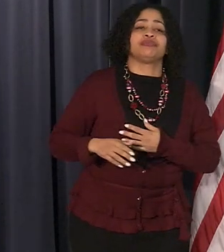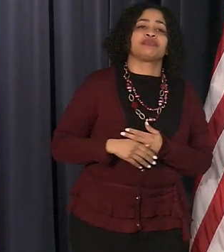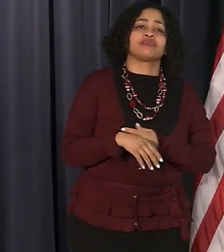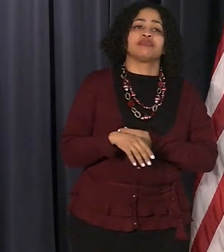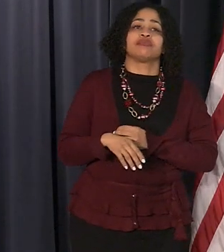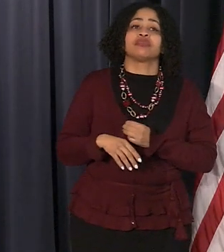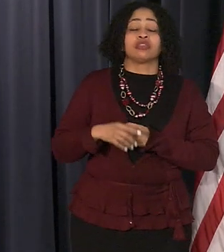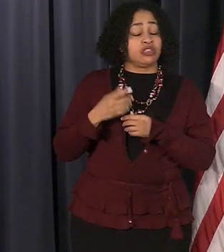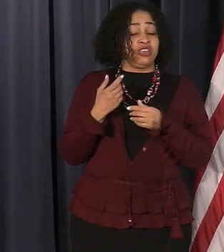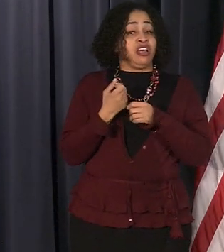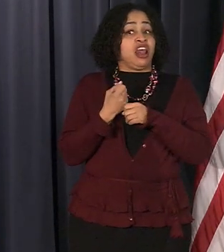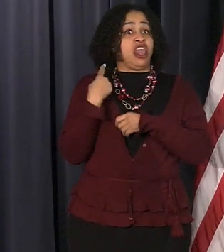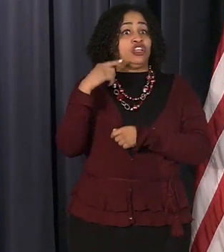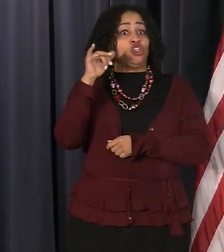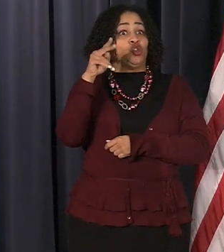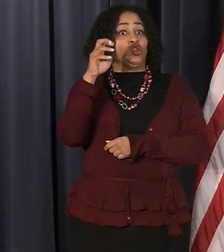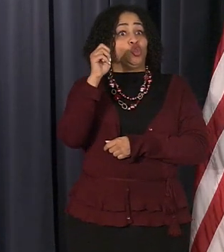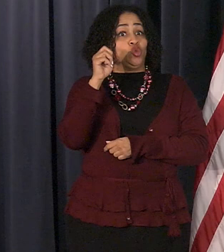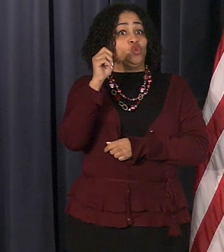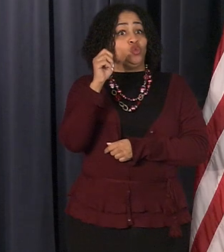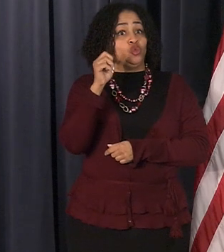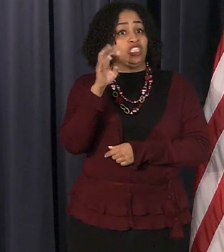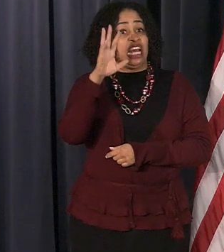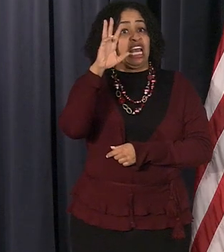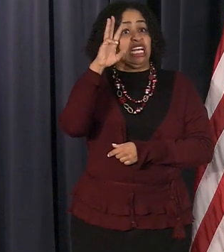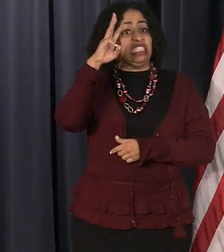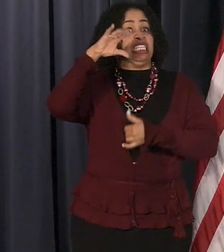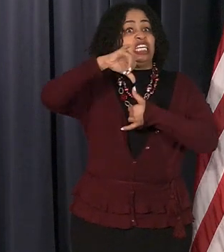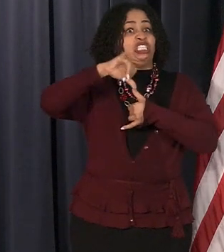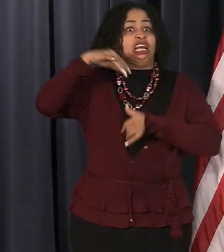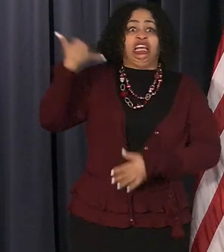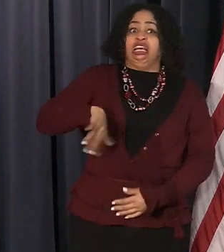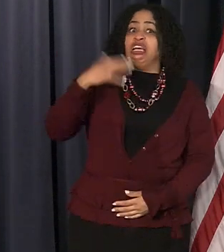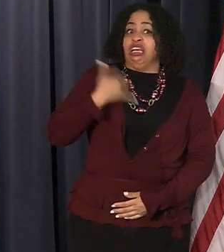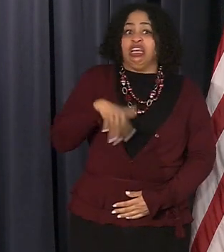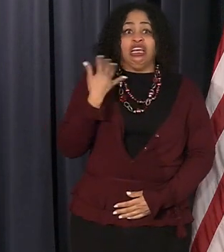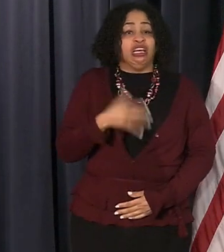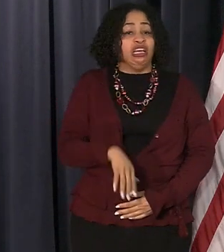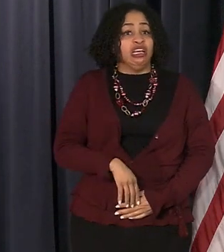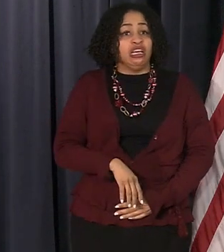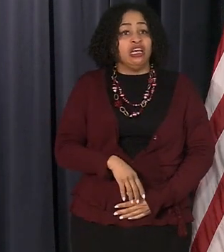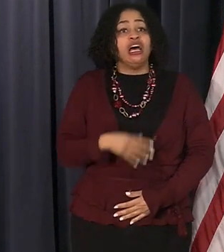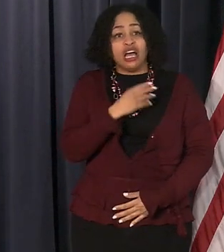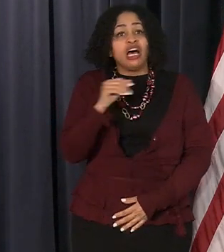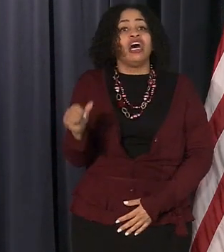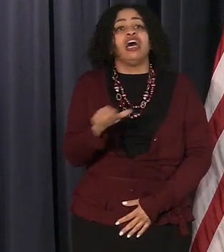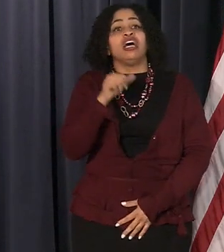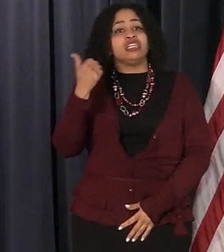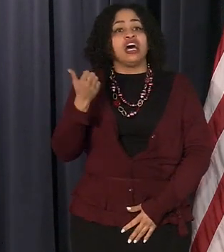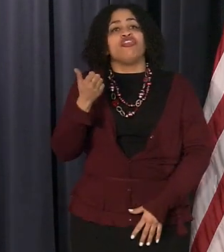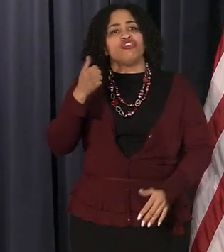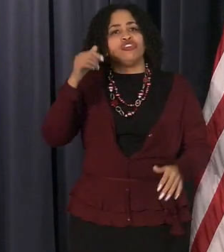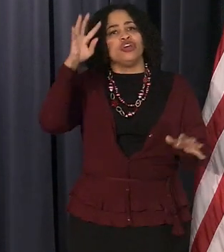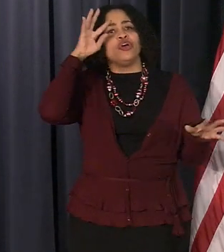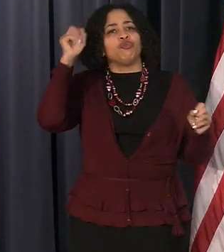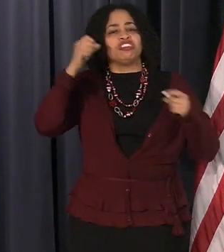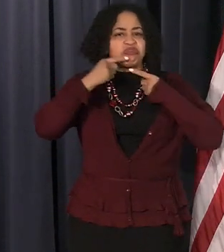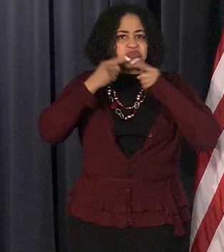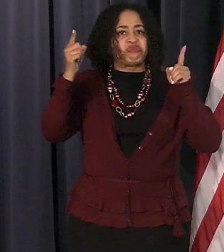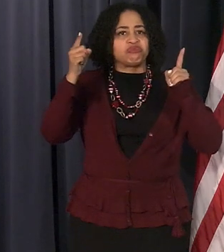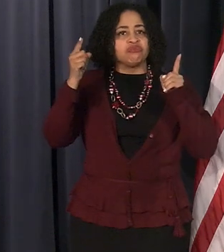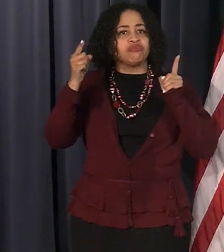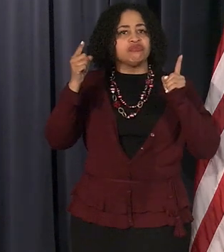what we had last june almost six inches and again another presidential declaration